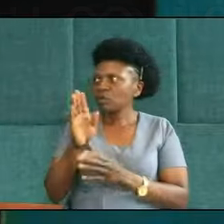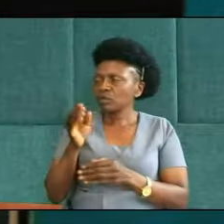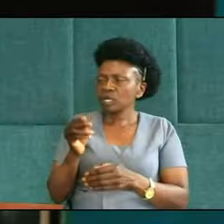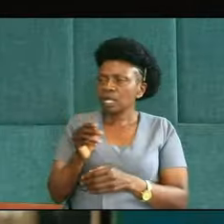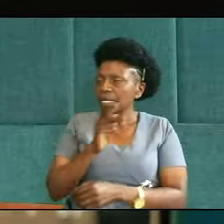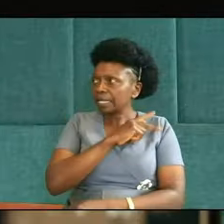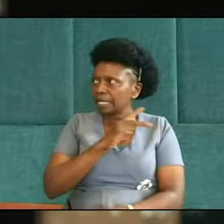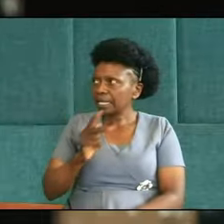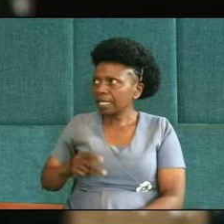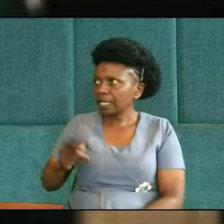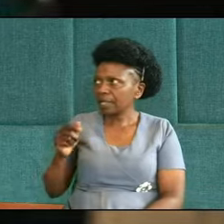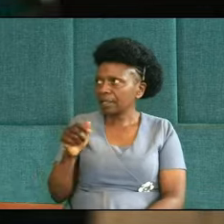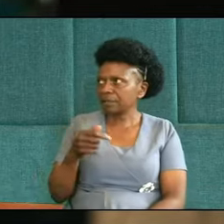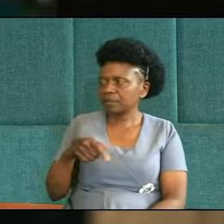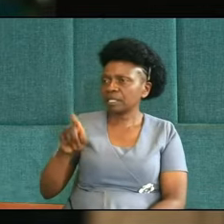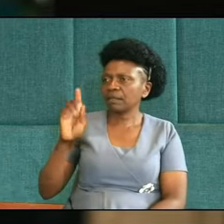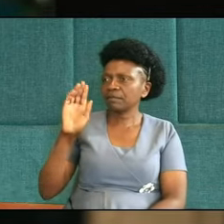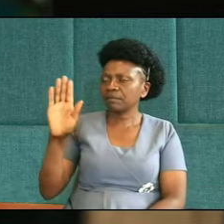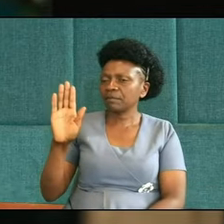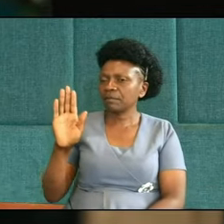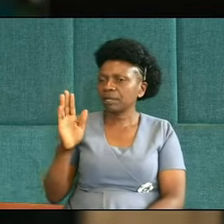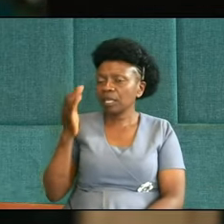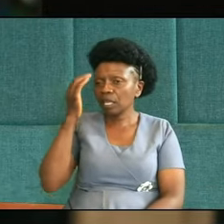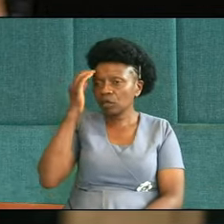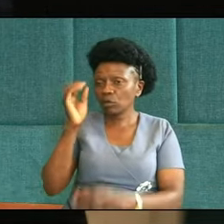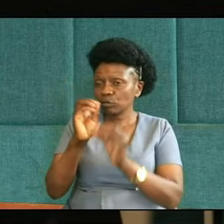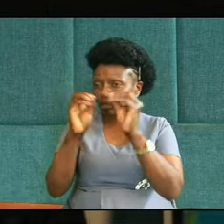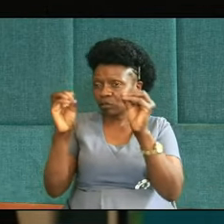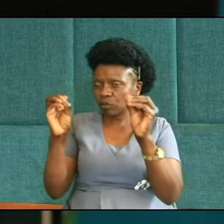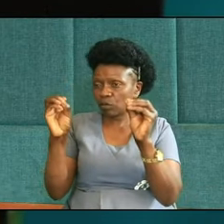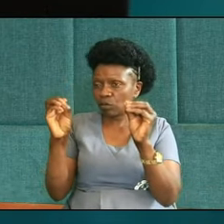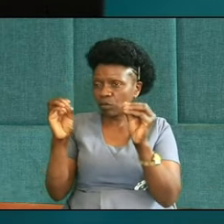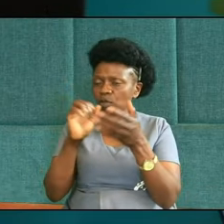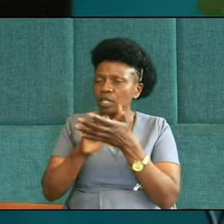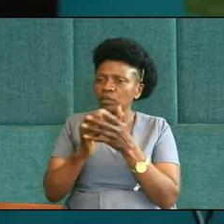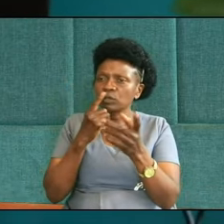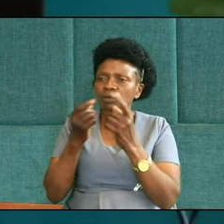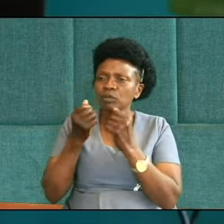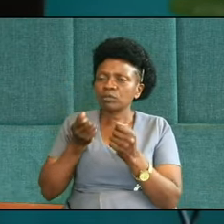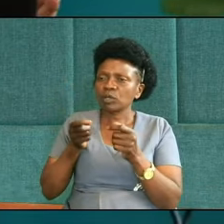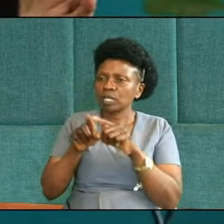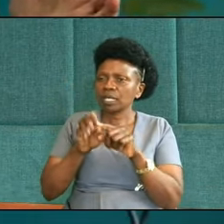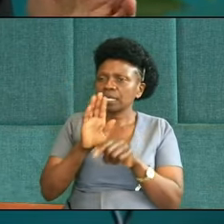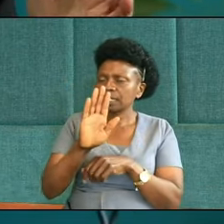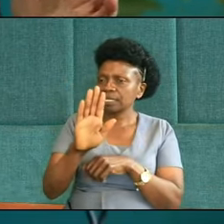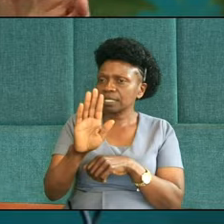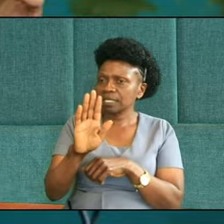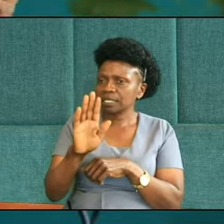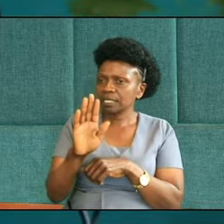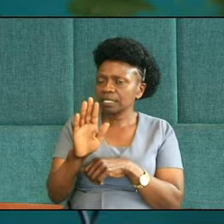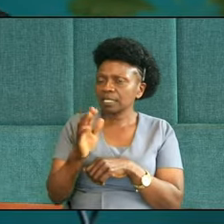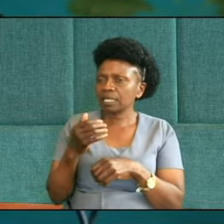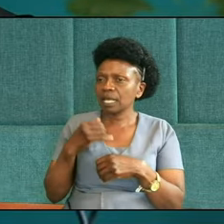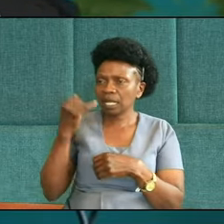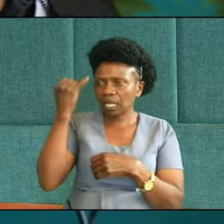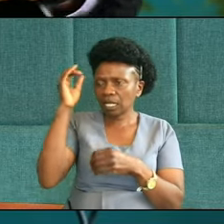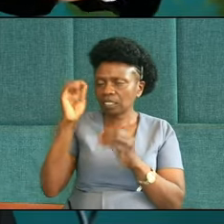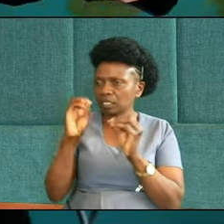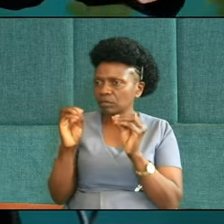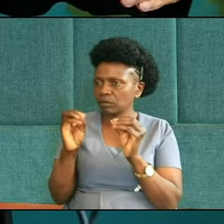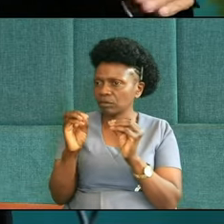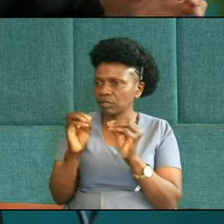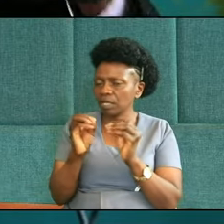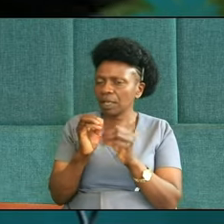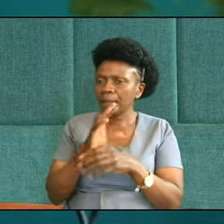he is talking to his younger brother. He has no idea. Okay? And he makes a